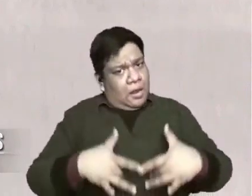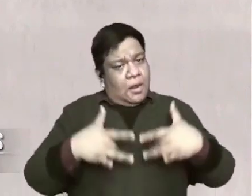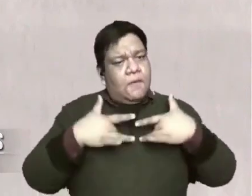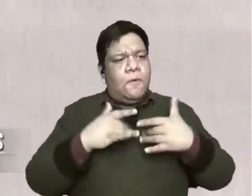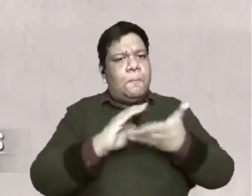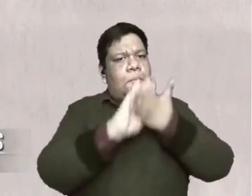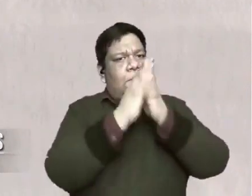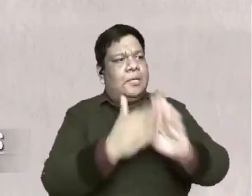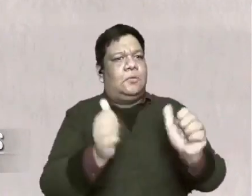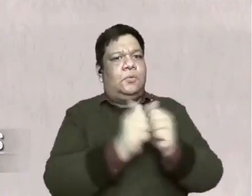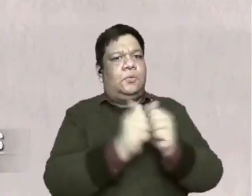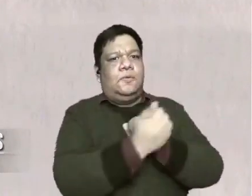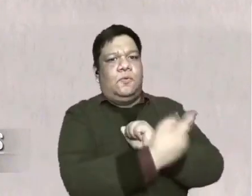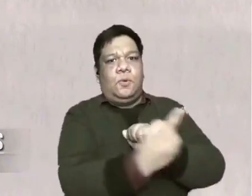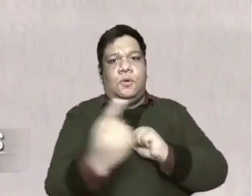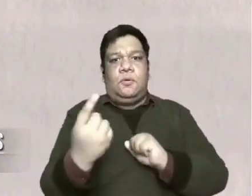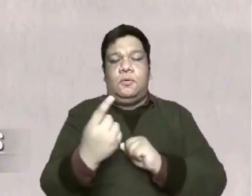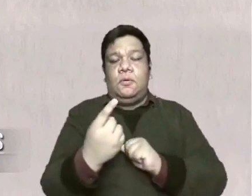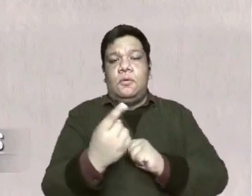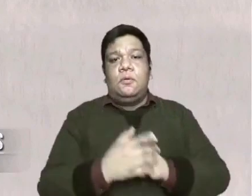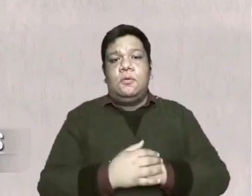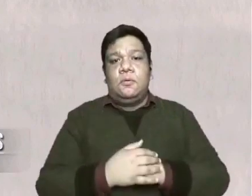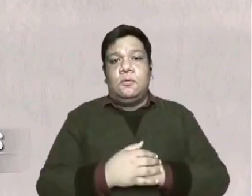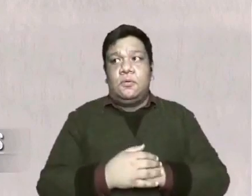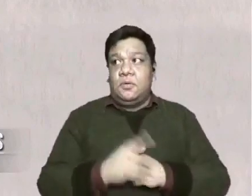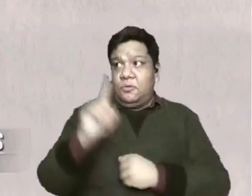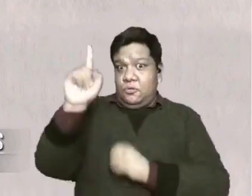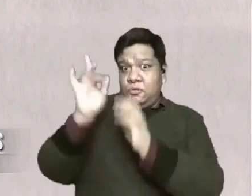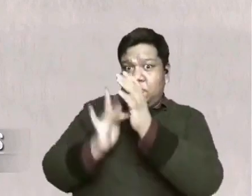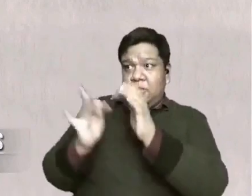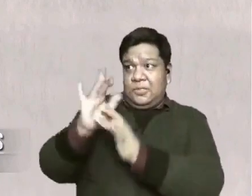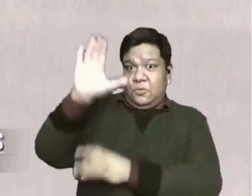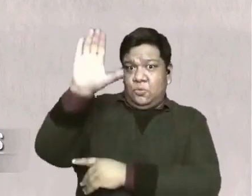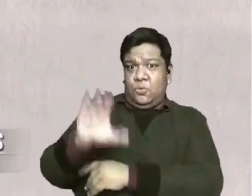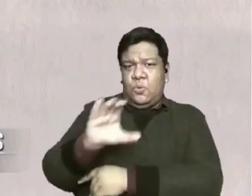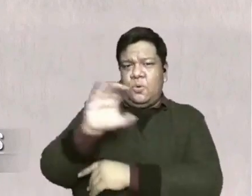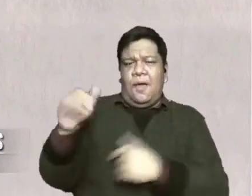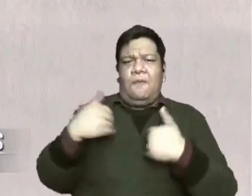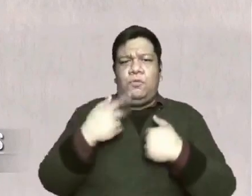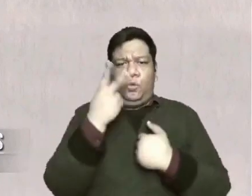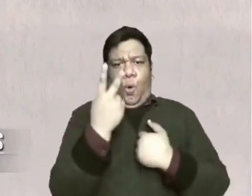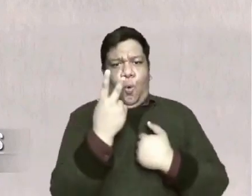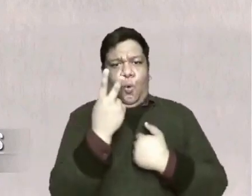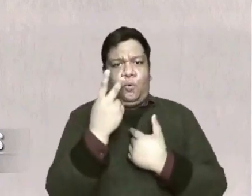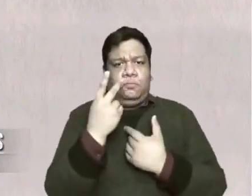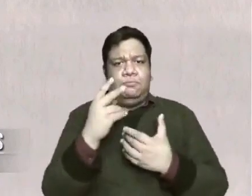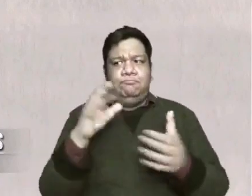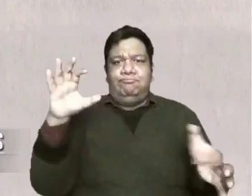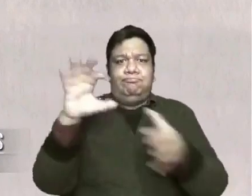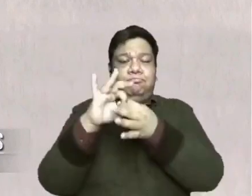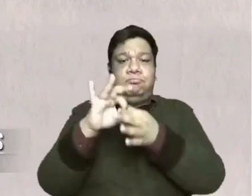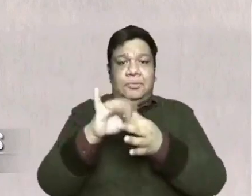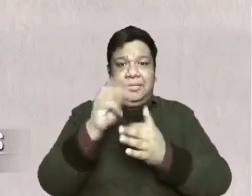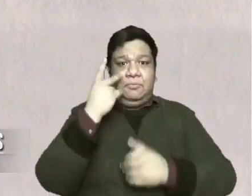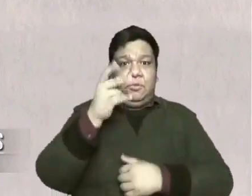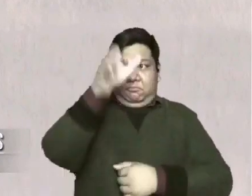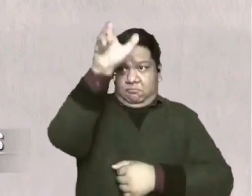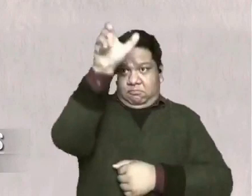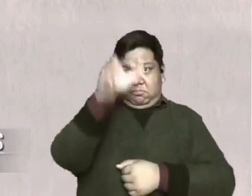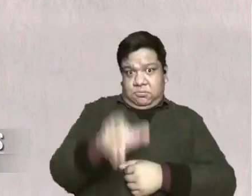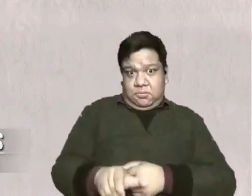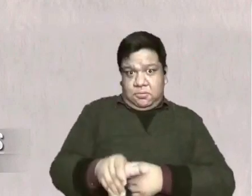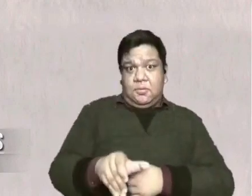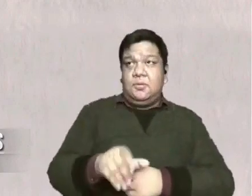peace with everyone you know the cross of Jesus has two dimensions of reconciliation the